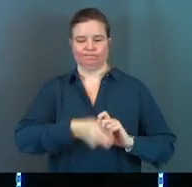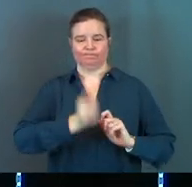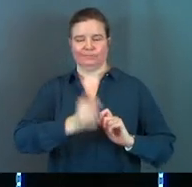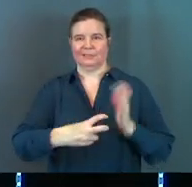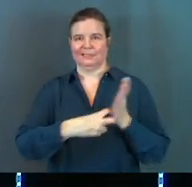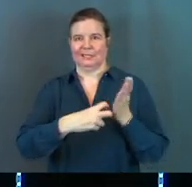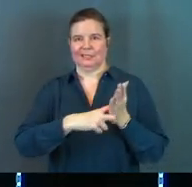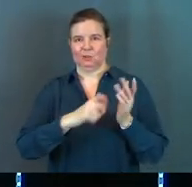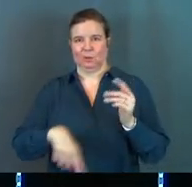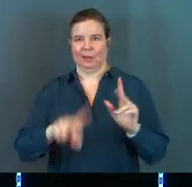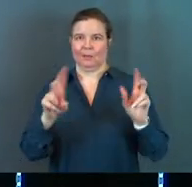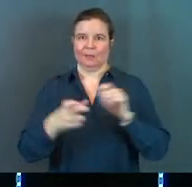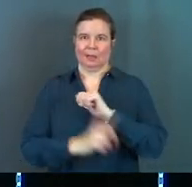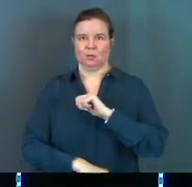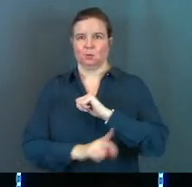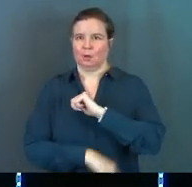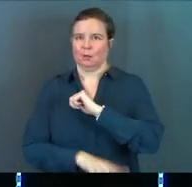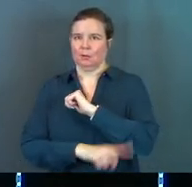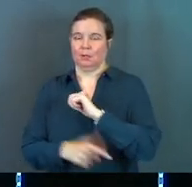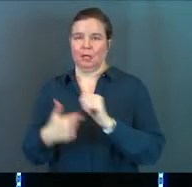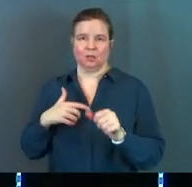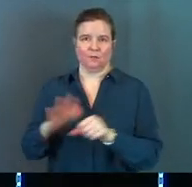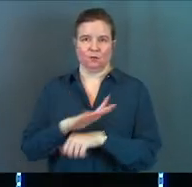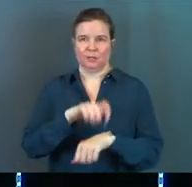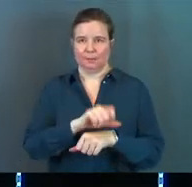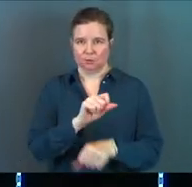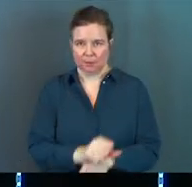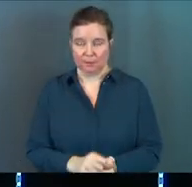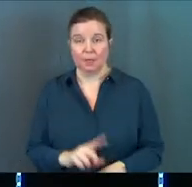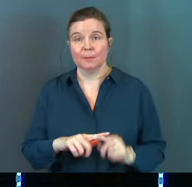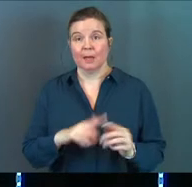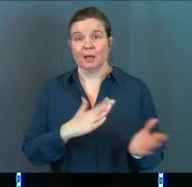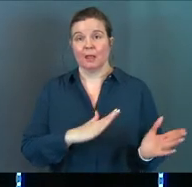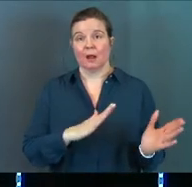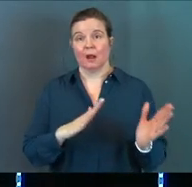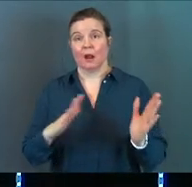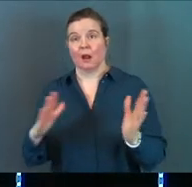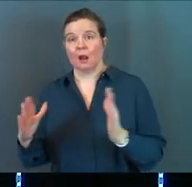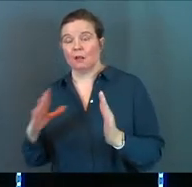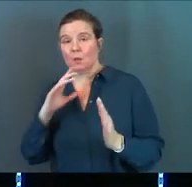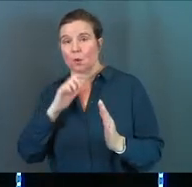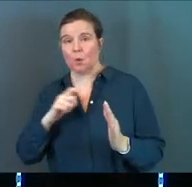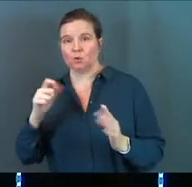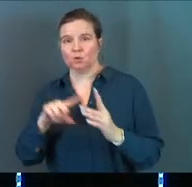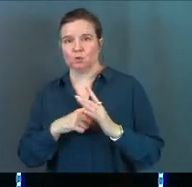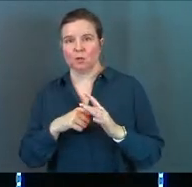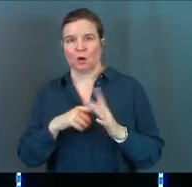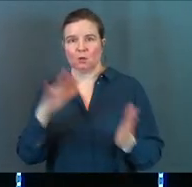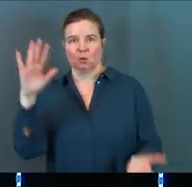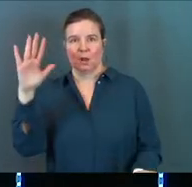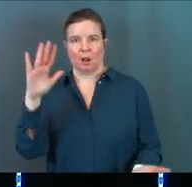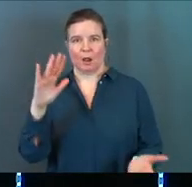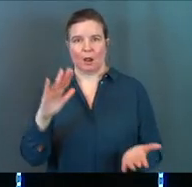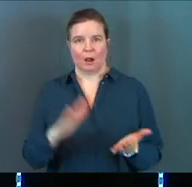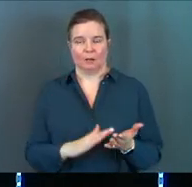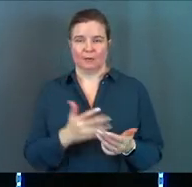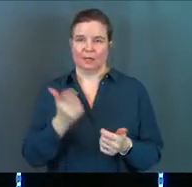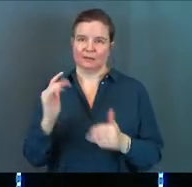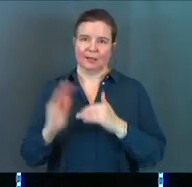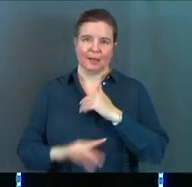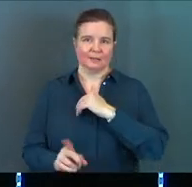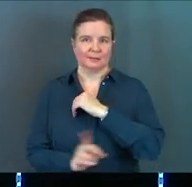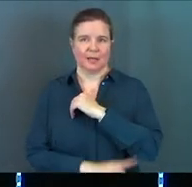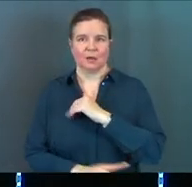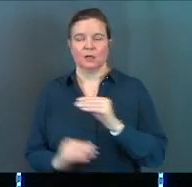tickets all the time to them, right? Like it just feels like your full-time job. But as they approach the teenage years, you start to slow that down. It's fewer